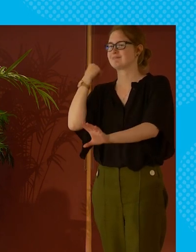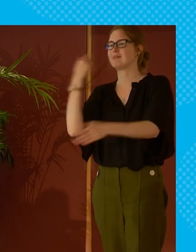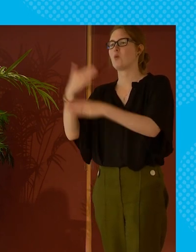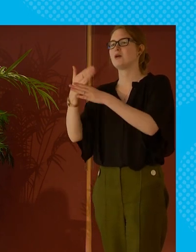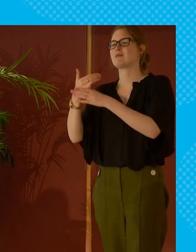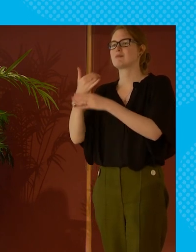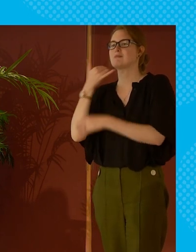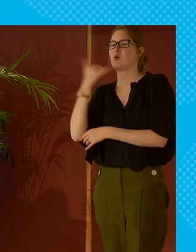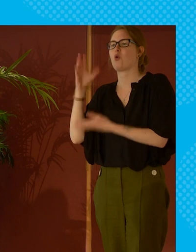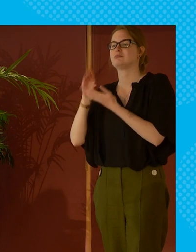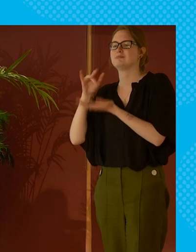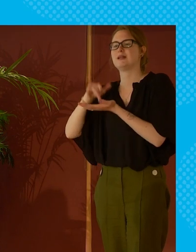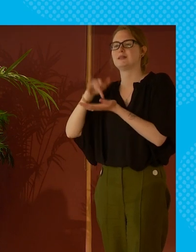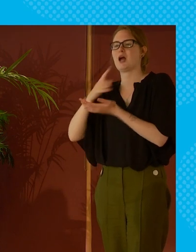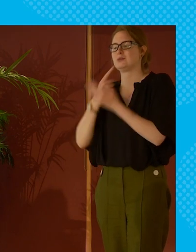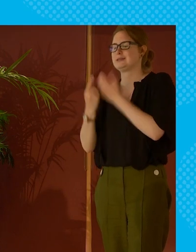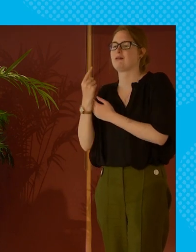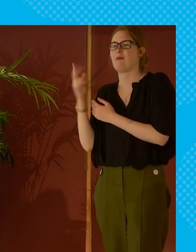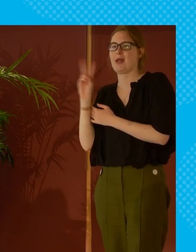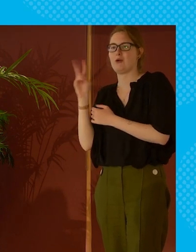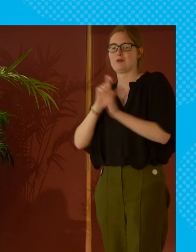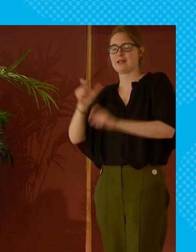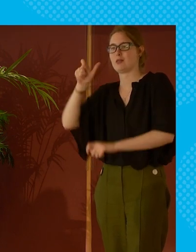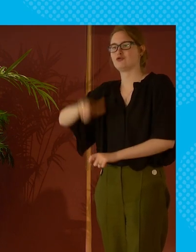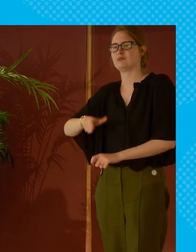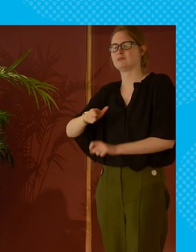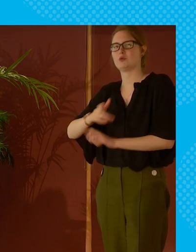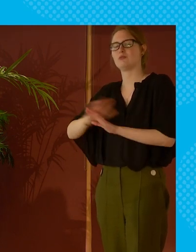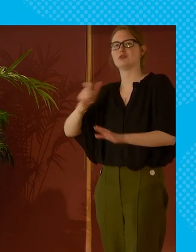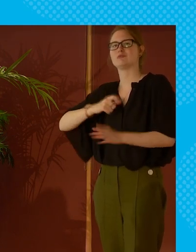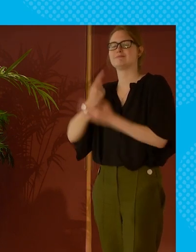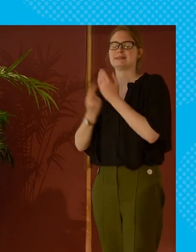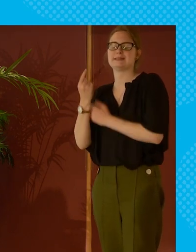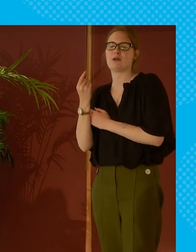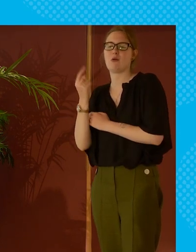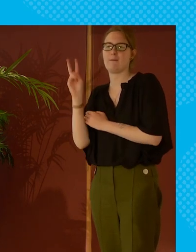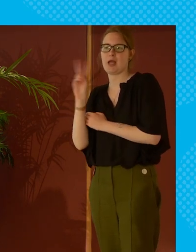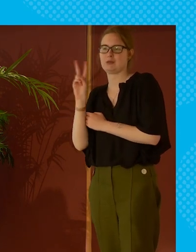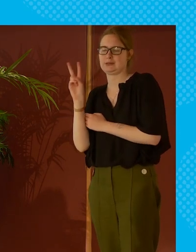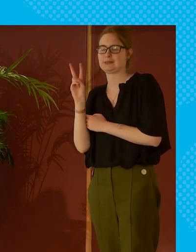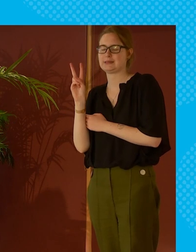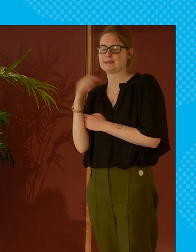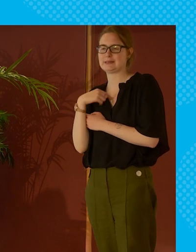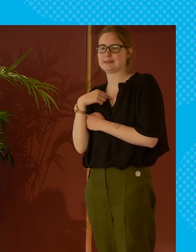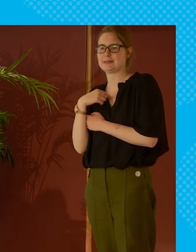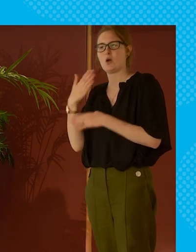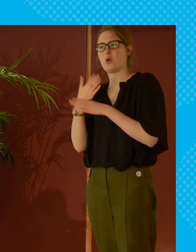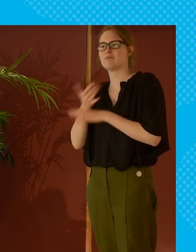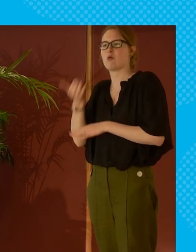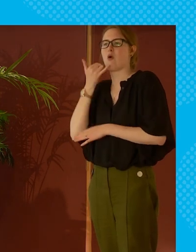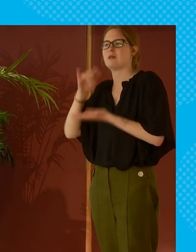ago i worked in a call center when i was a single parent and i was still a student no i wasn't a student i was a single parent i was no longer a student